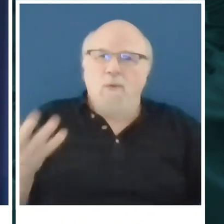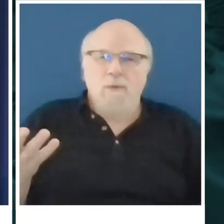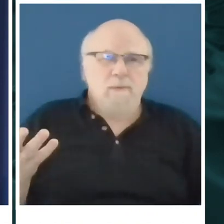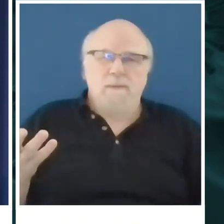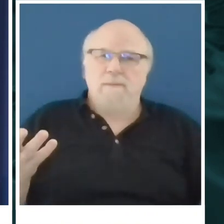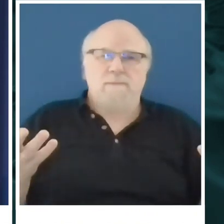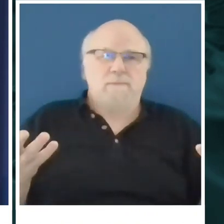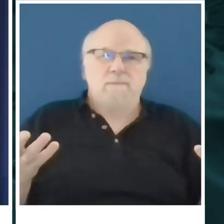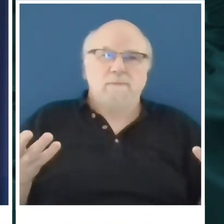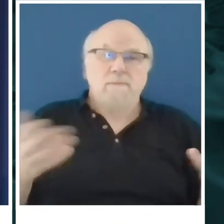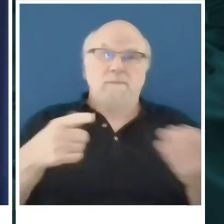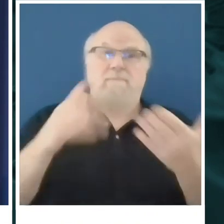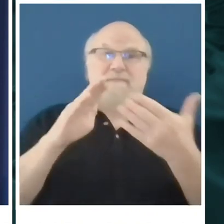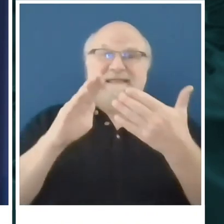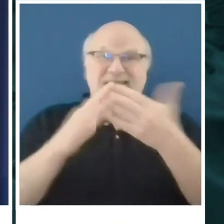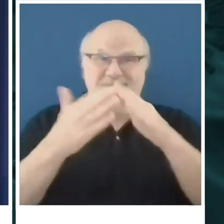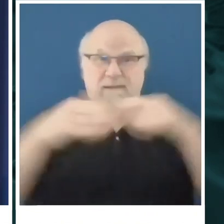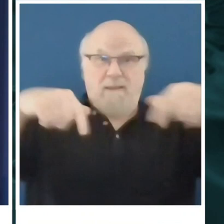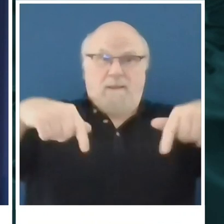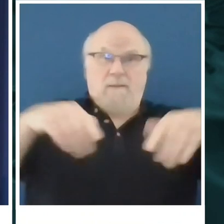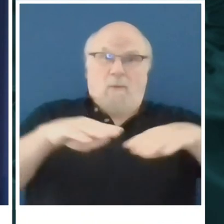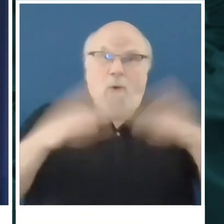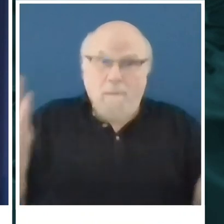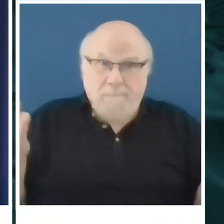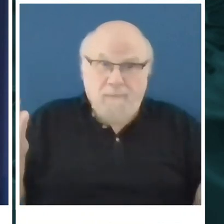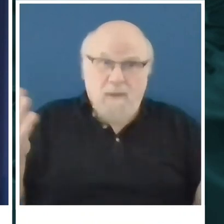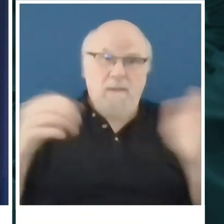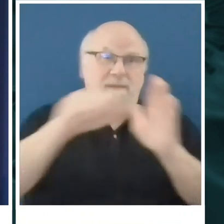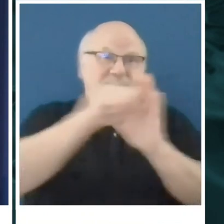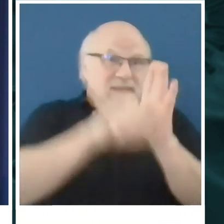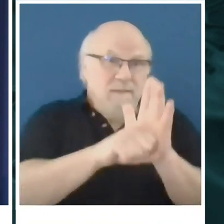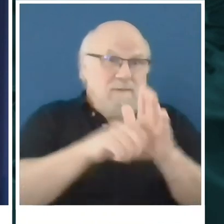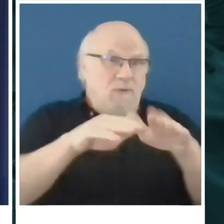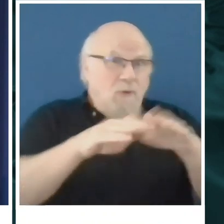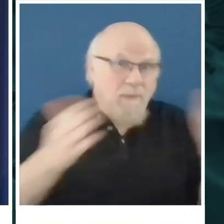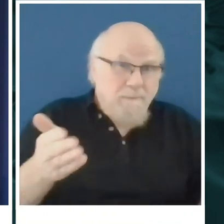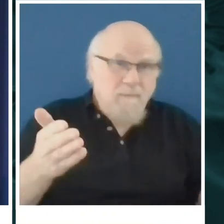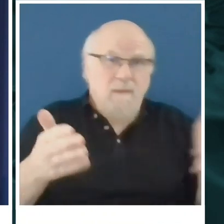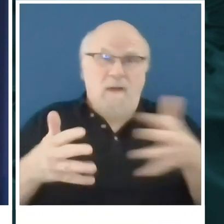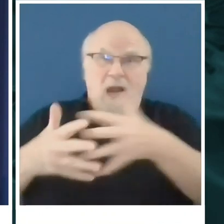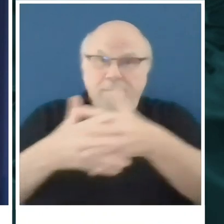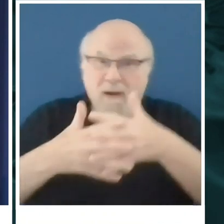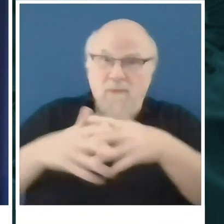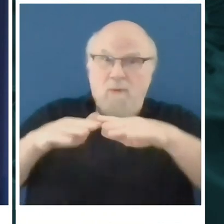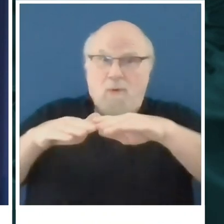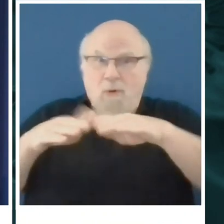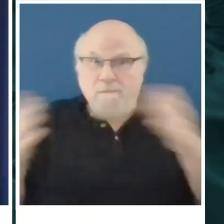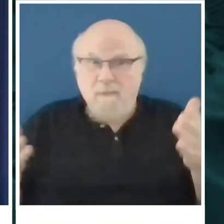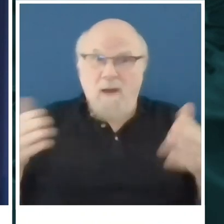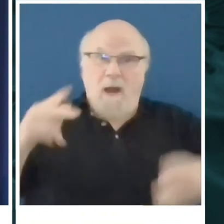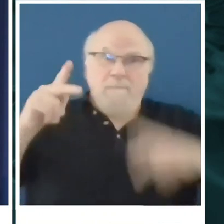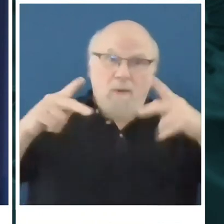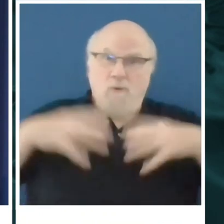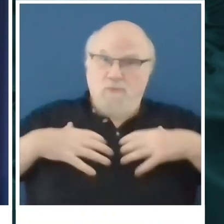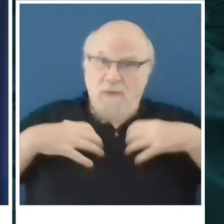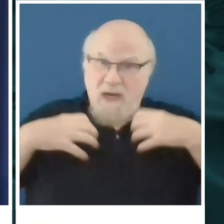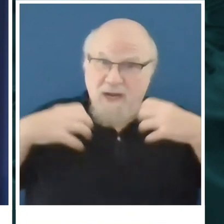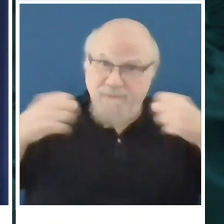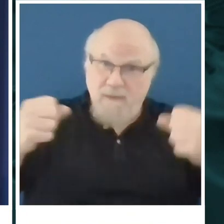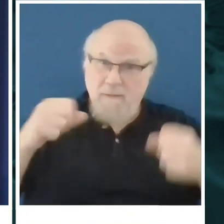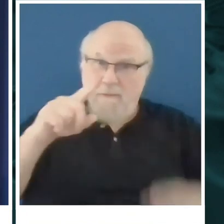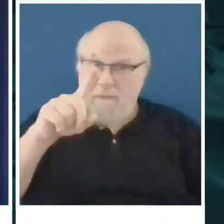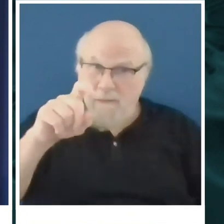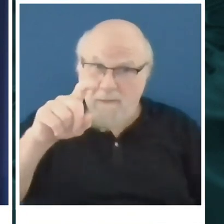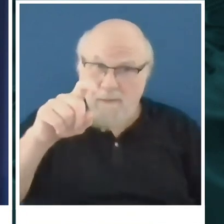opens and the state opens and the country opens, at some point, are people going to have the confidence and we're going to see a spike